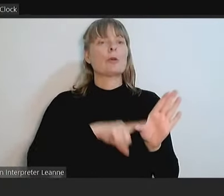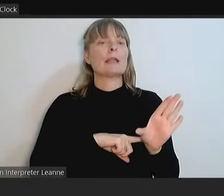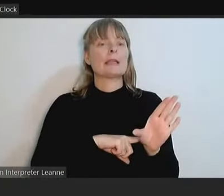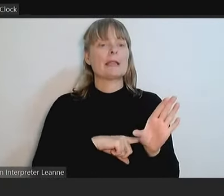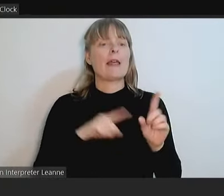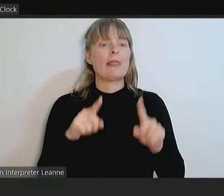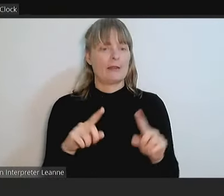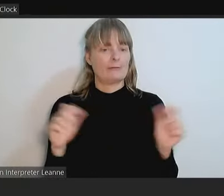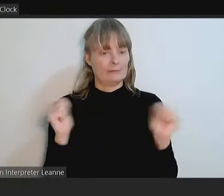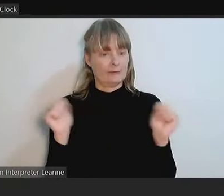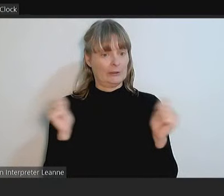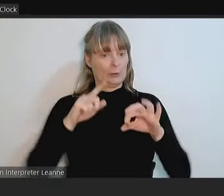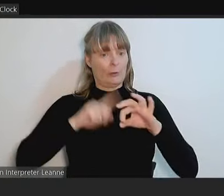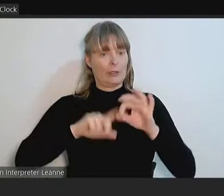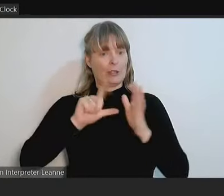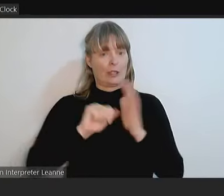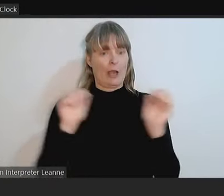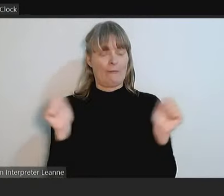question time.